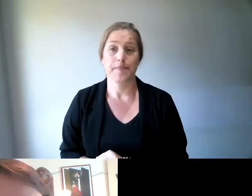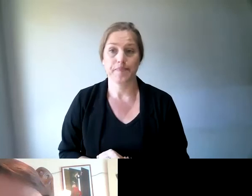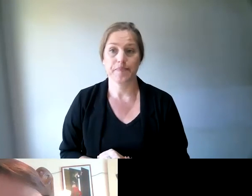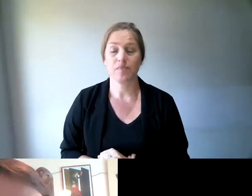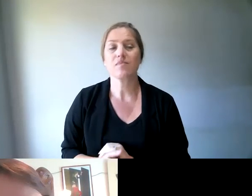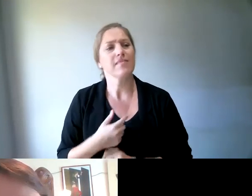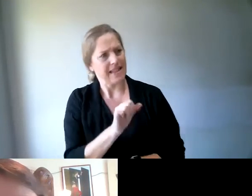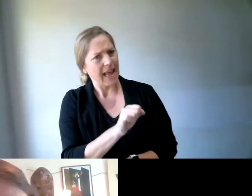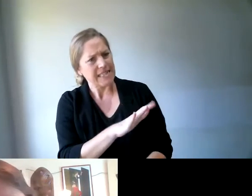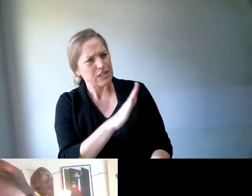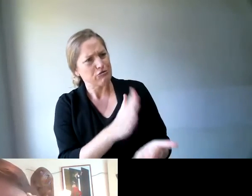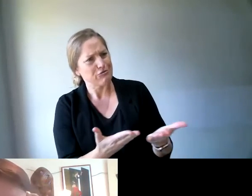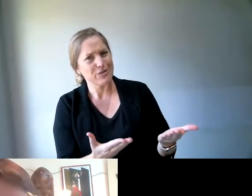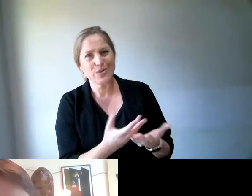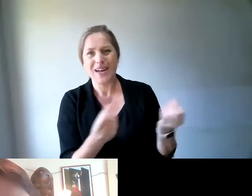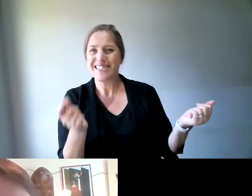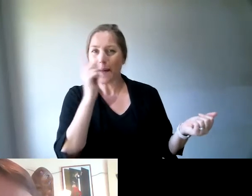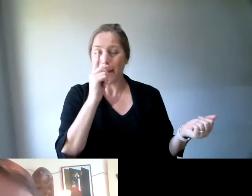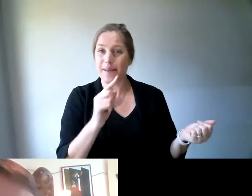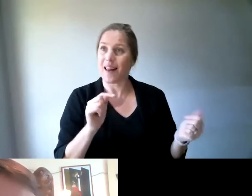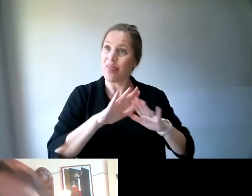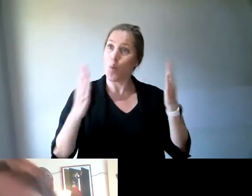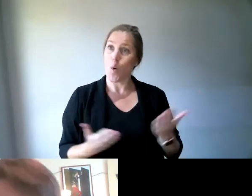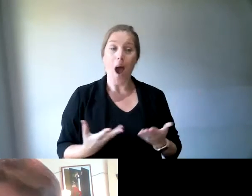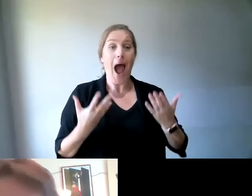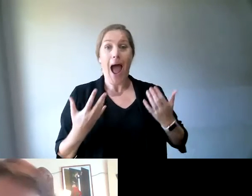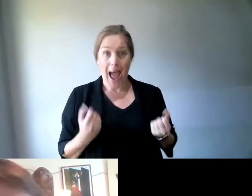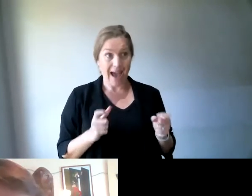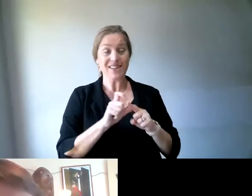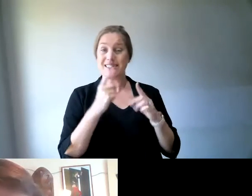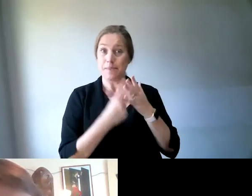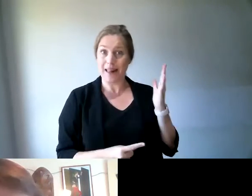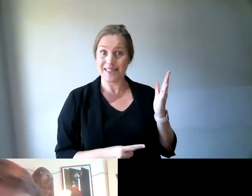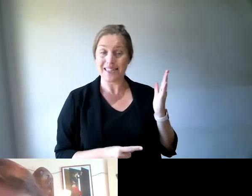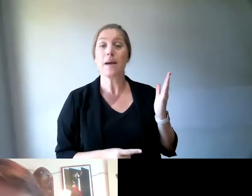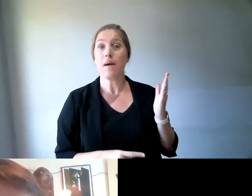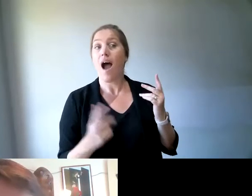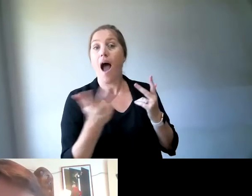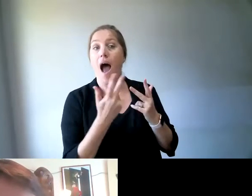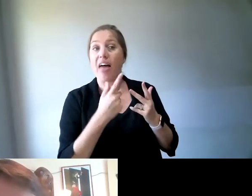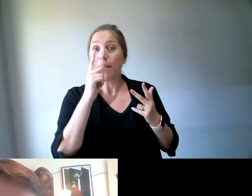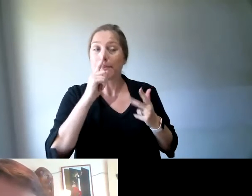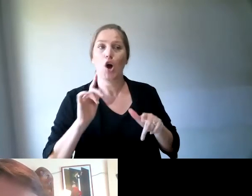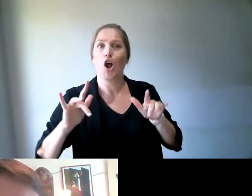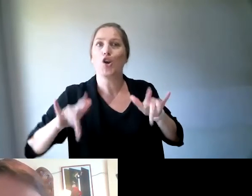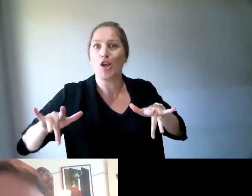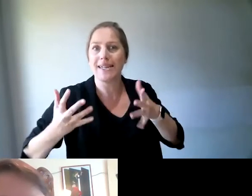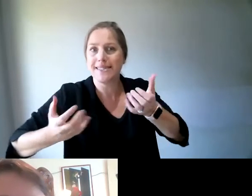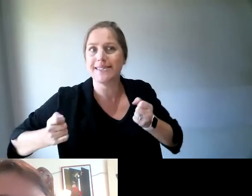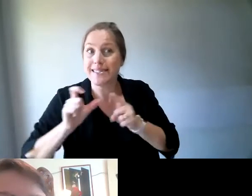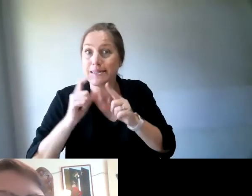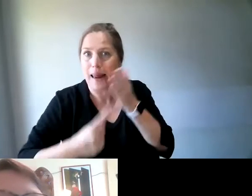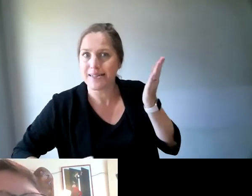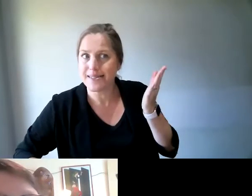disability and those that don't have one yet. But if you live long enough, you're likely to acquire one. That's right, yeah. Yeah. So the